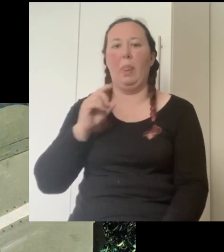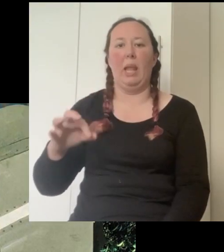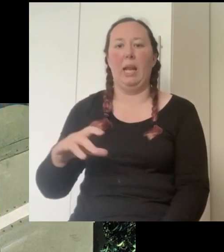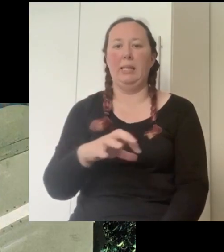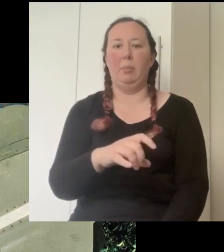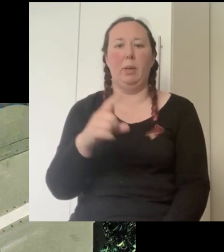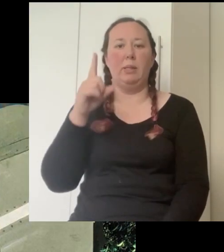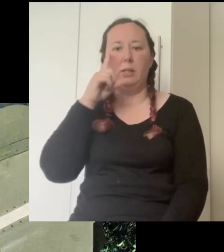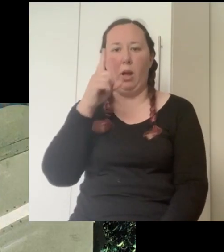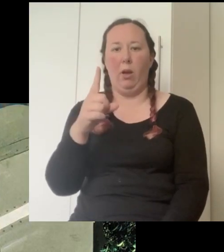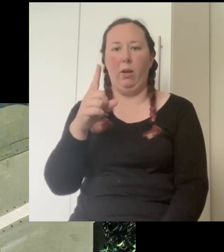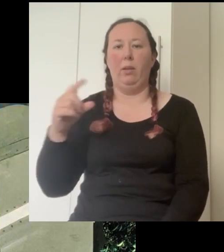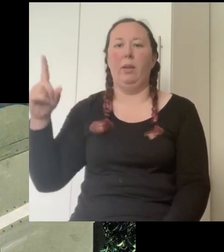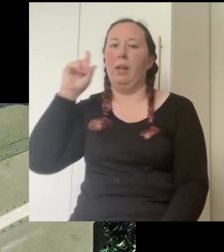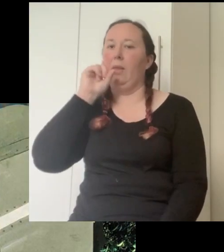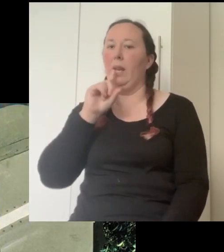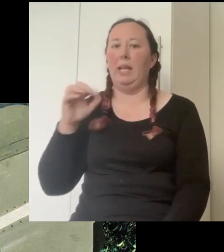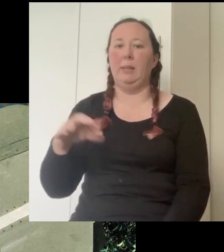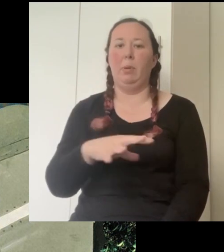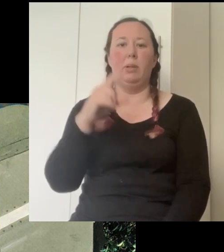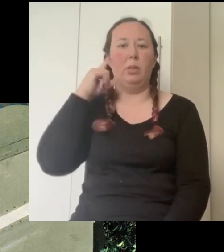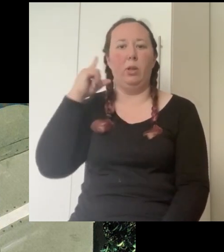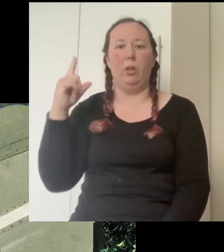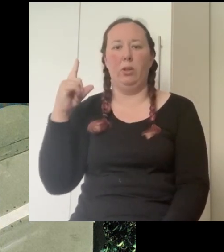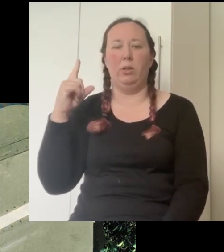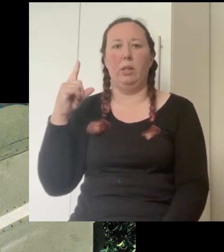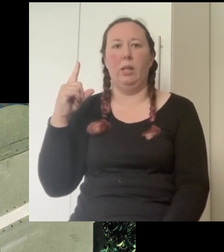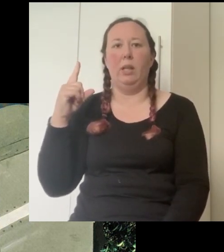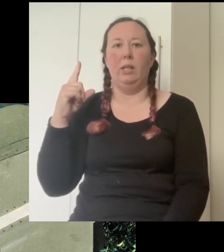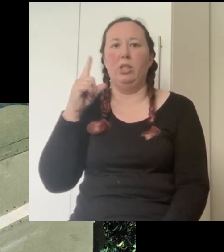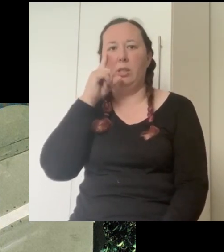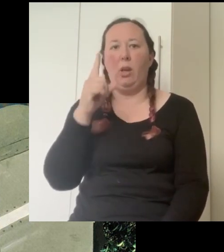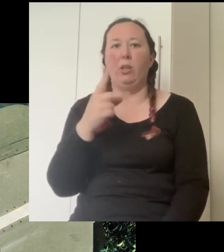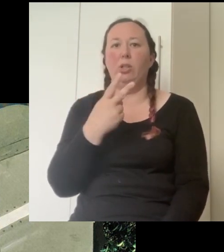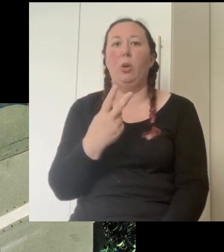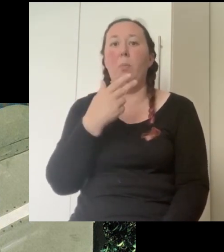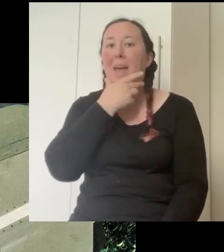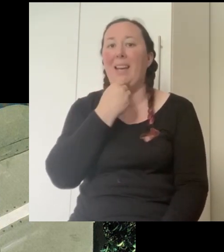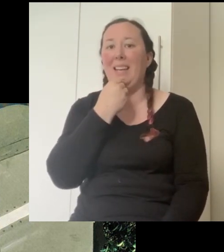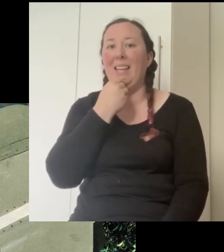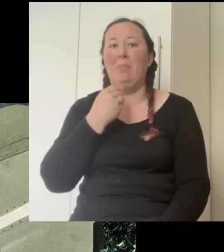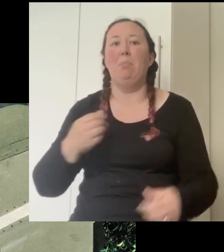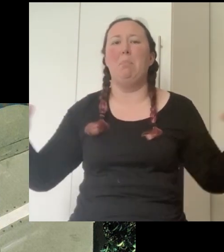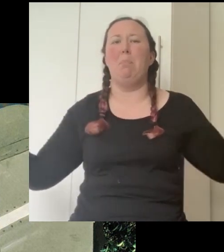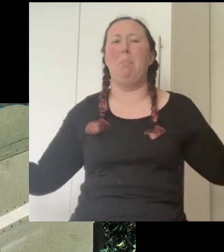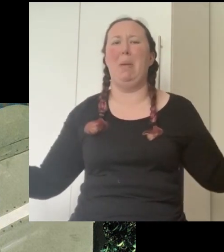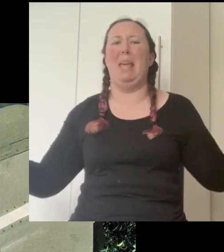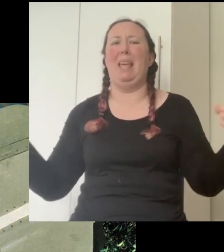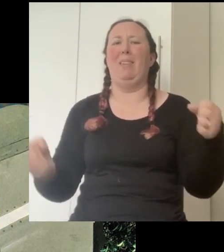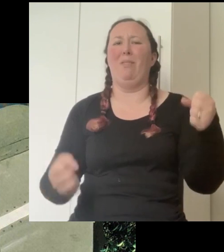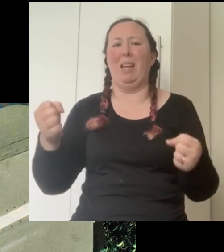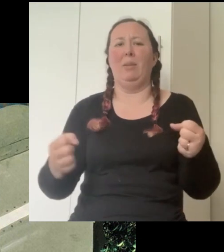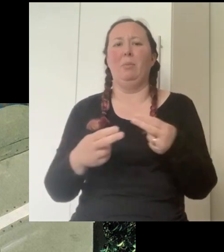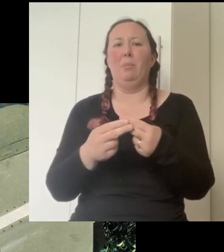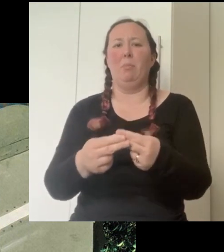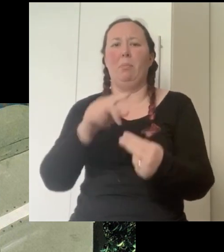but the ladybird saw and the ladybird heard she saw two men in a big black fan